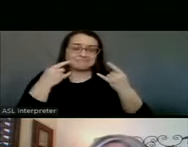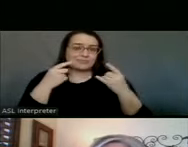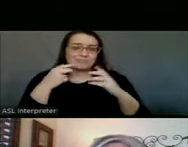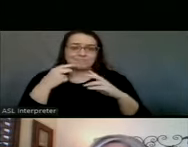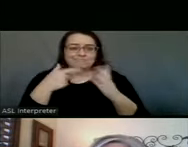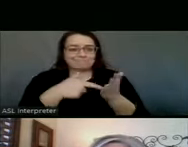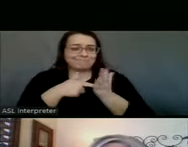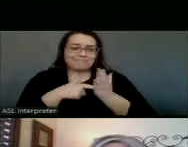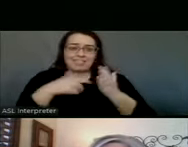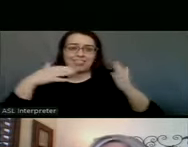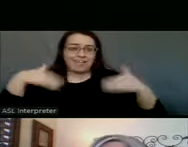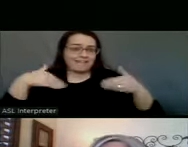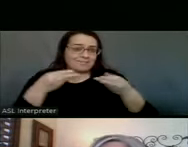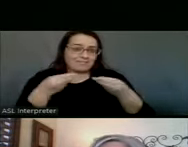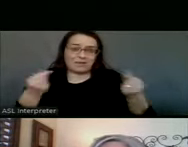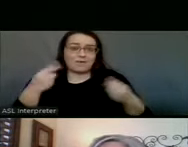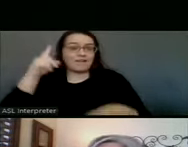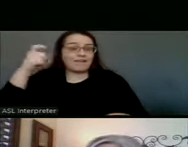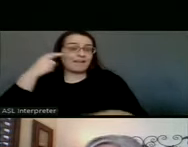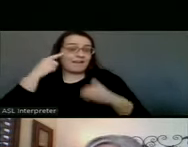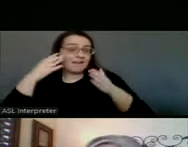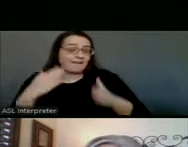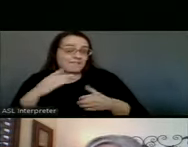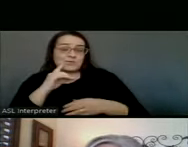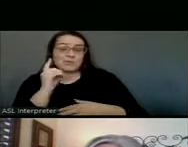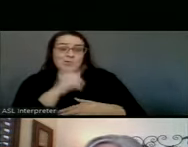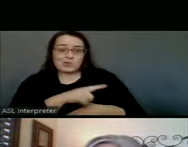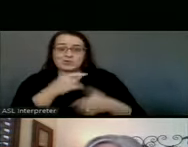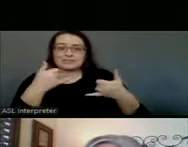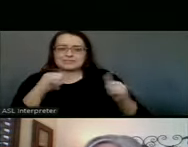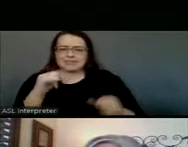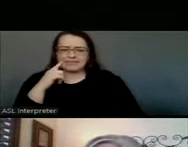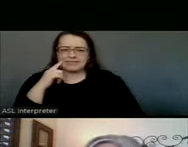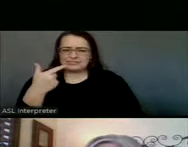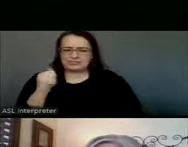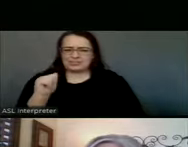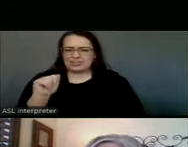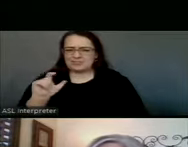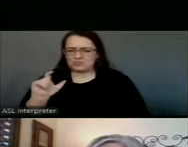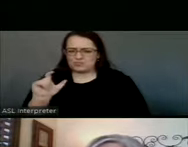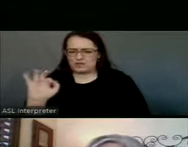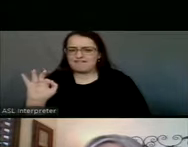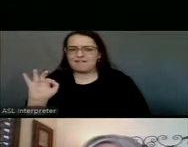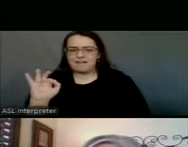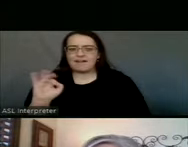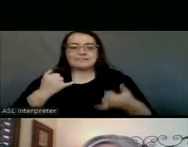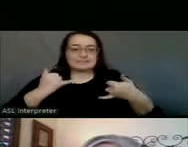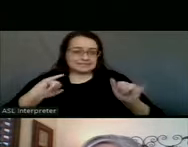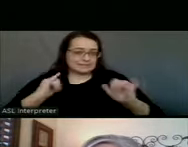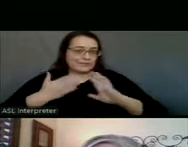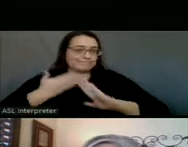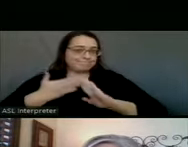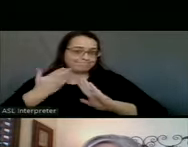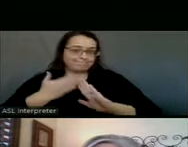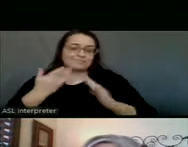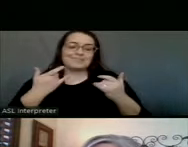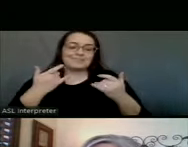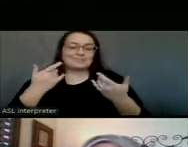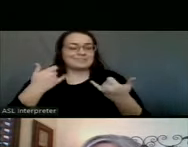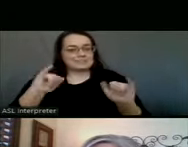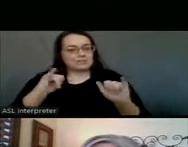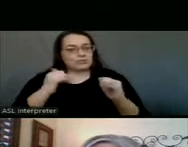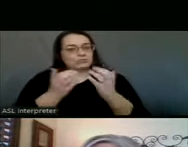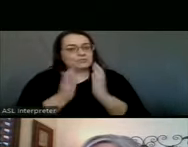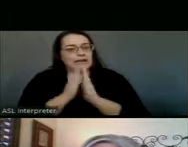gone away. The governor's order still, I think it's GA-29 is still in effect. So, we still have to wear our masks.